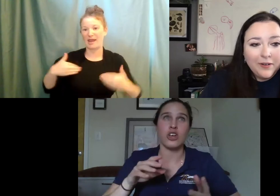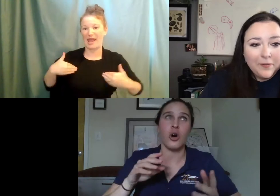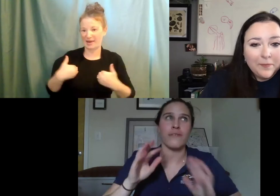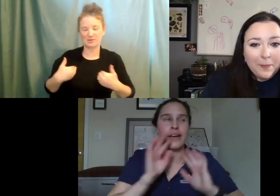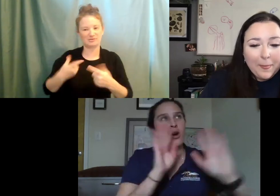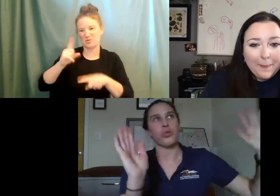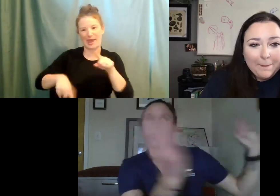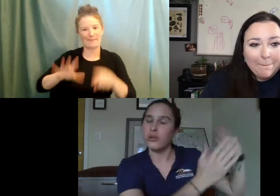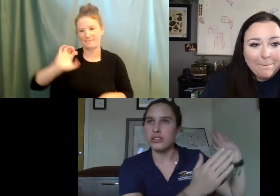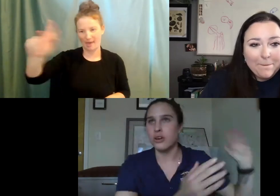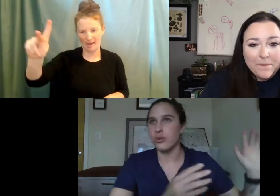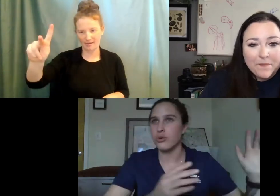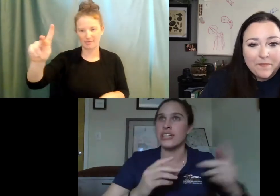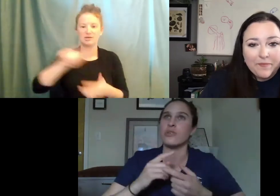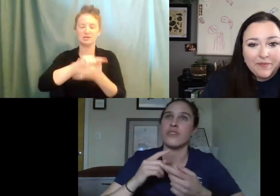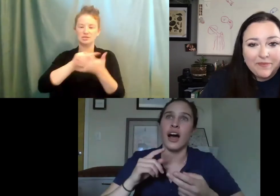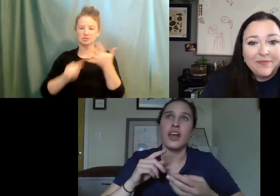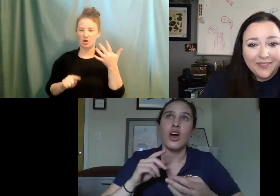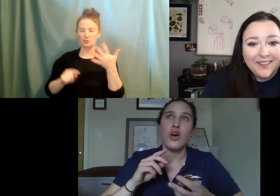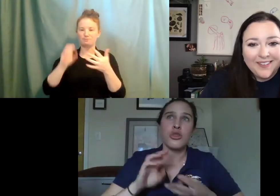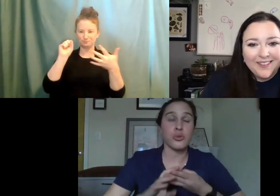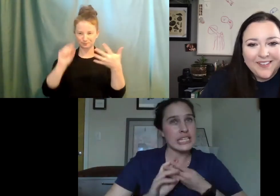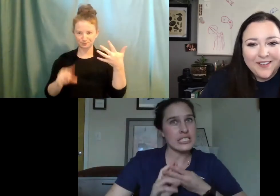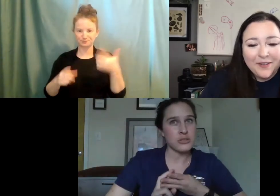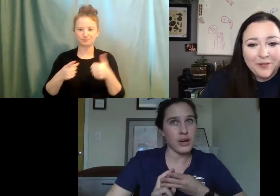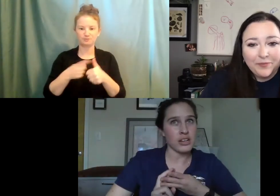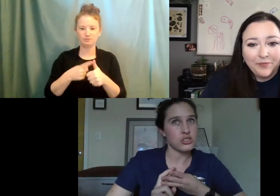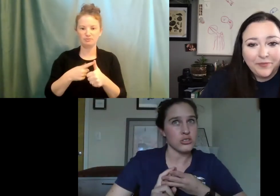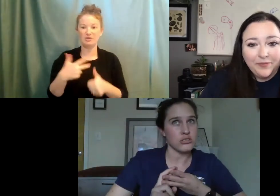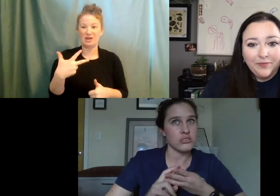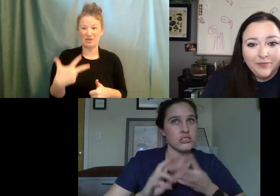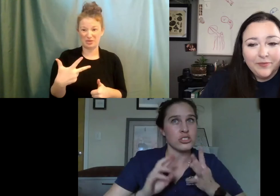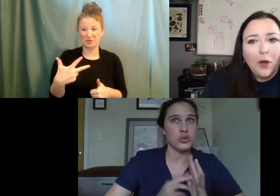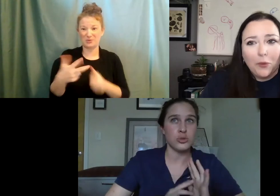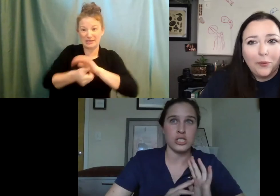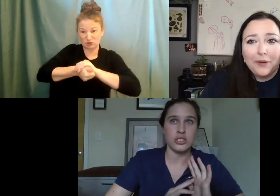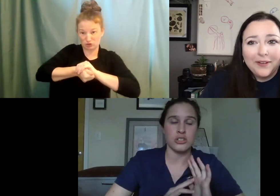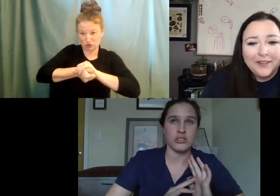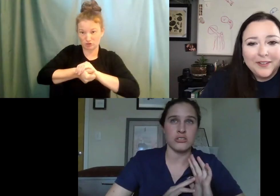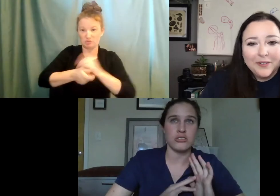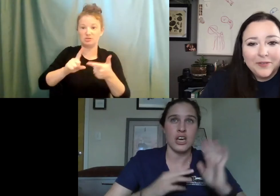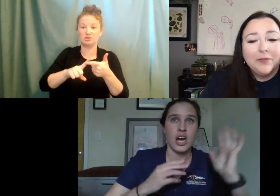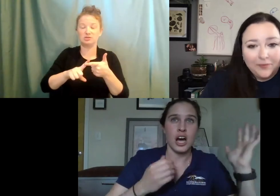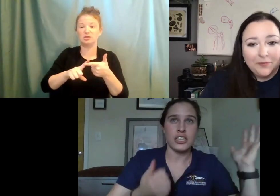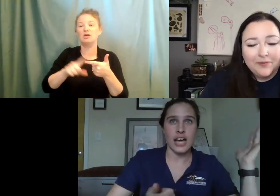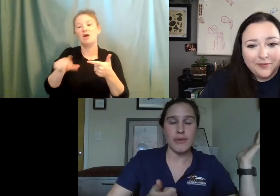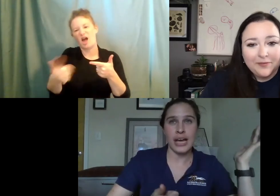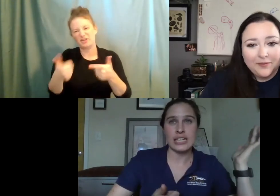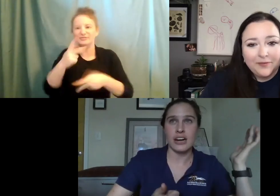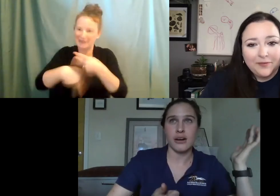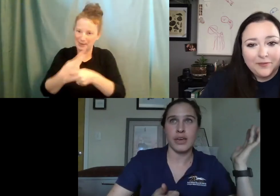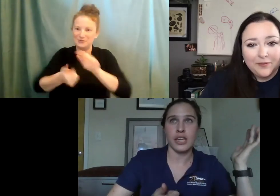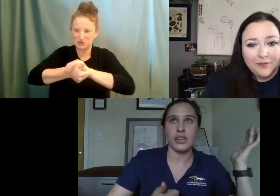overall. So if I go through, let's go through the list. We've got three Eastern box turtles, two wood turtles, a